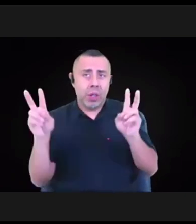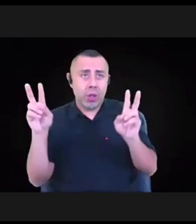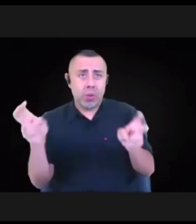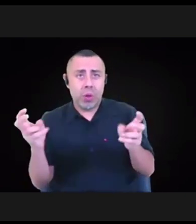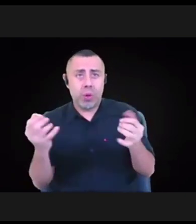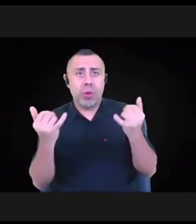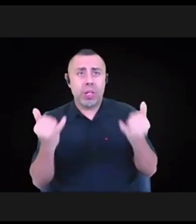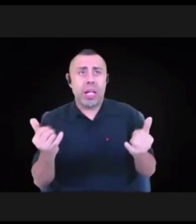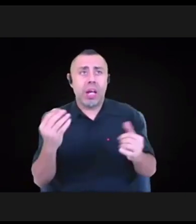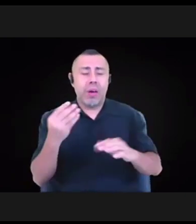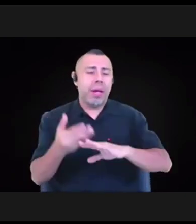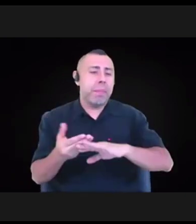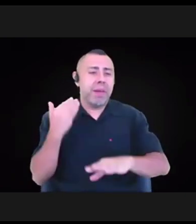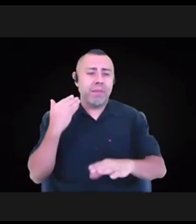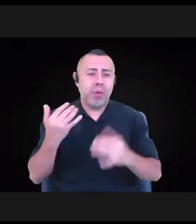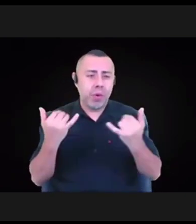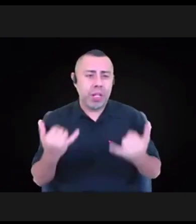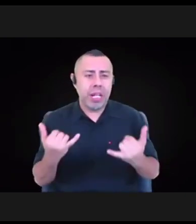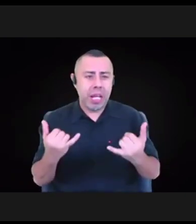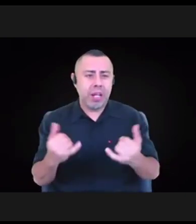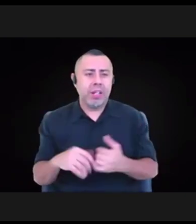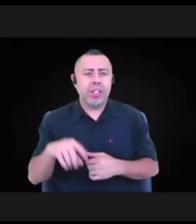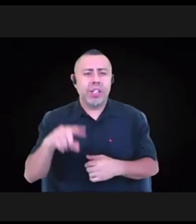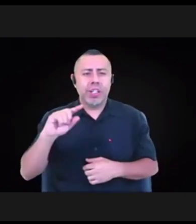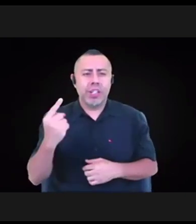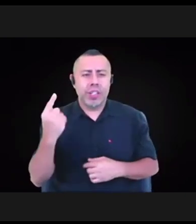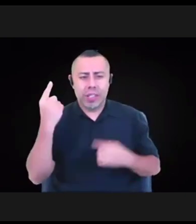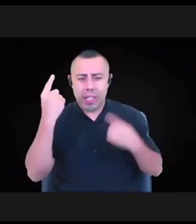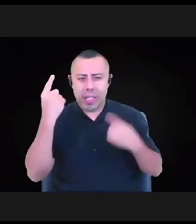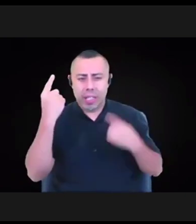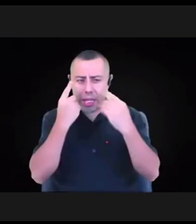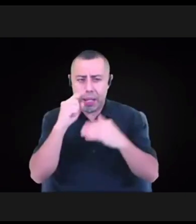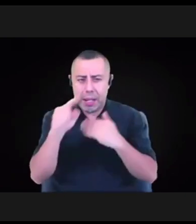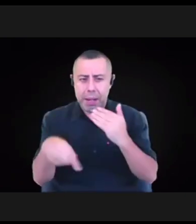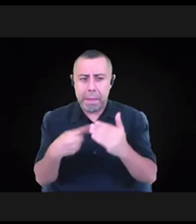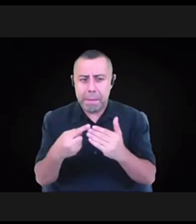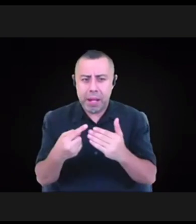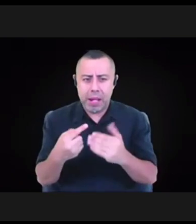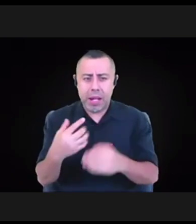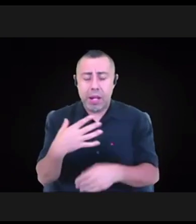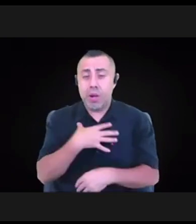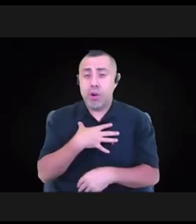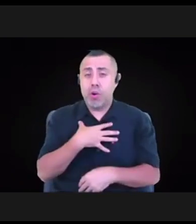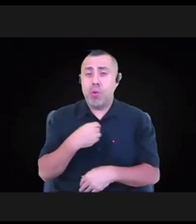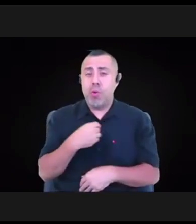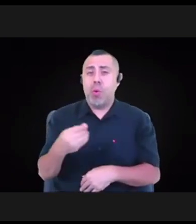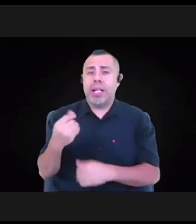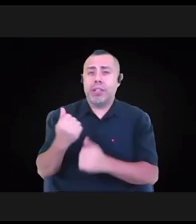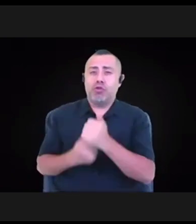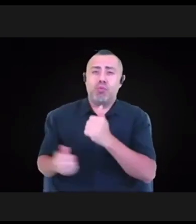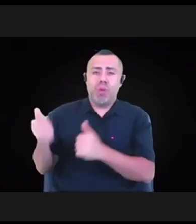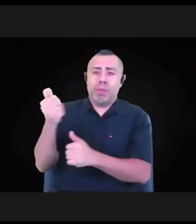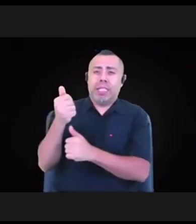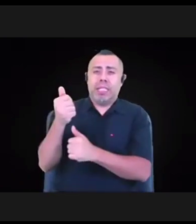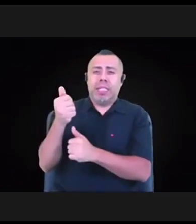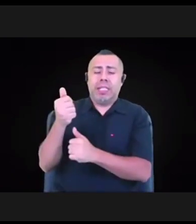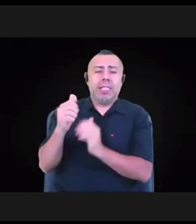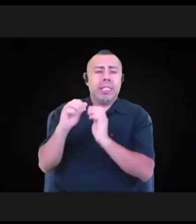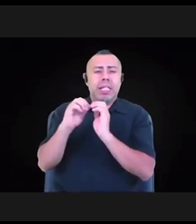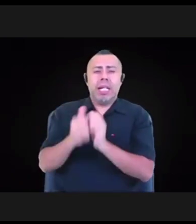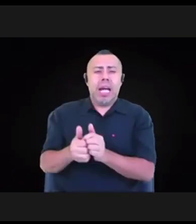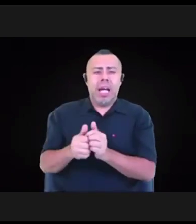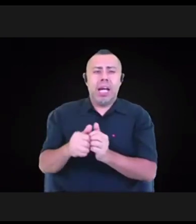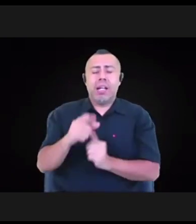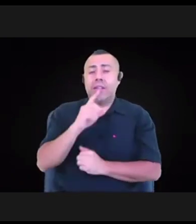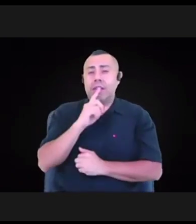so just thinking about, um, white supremacy. And so how is justice funders thinking about the